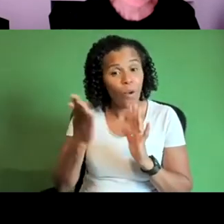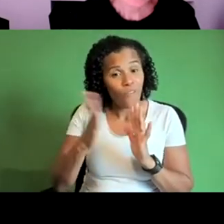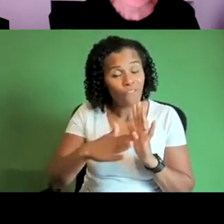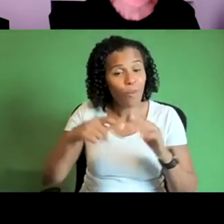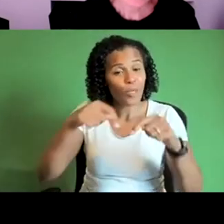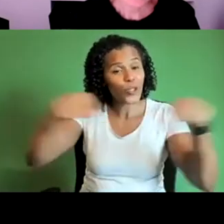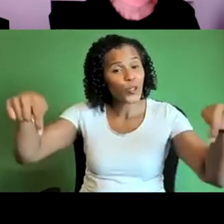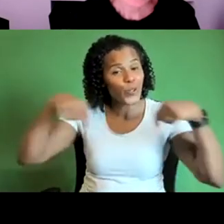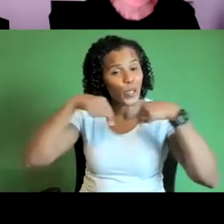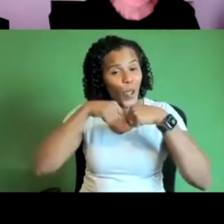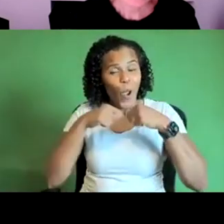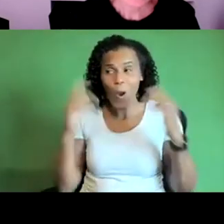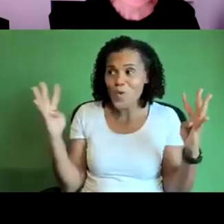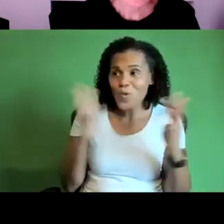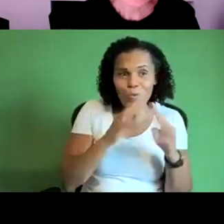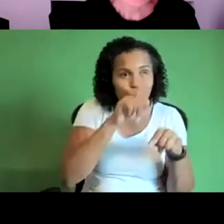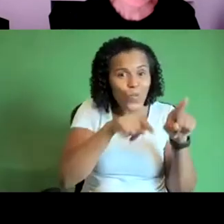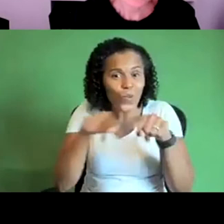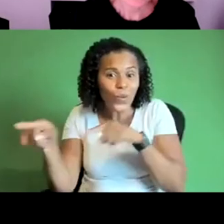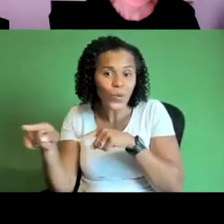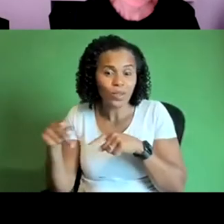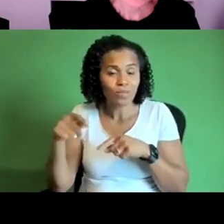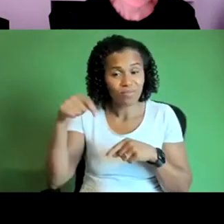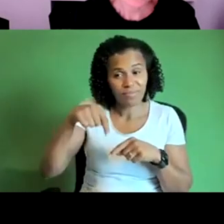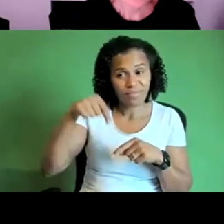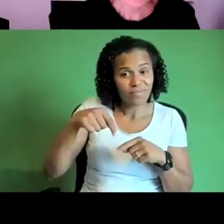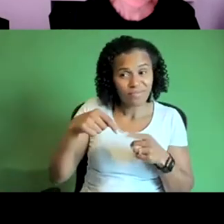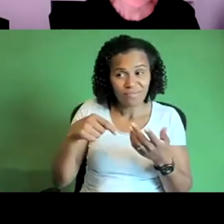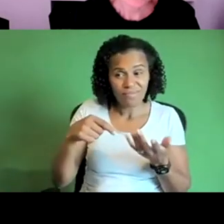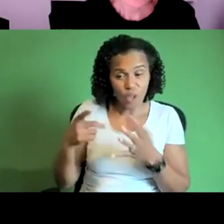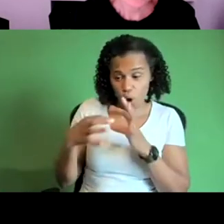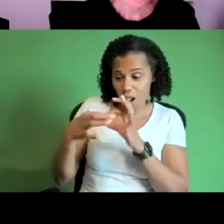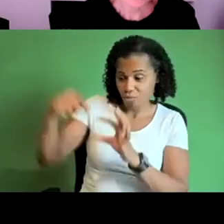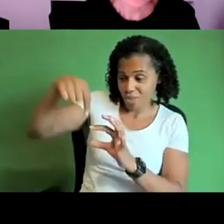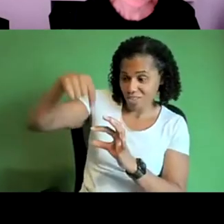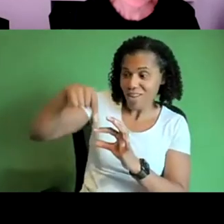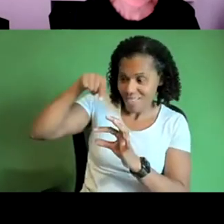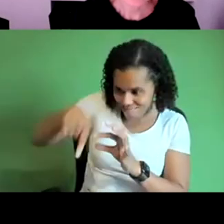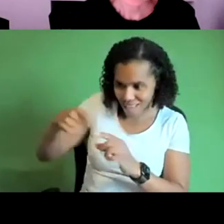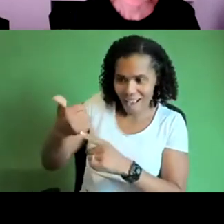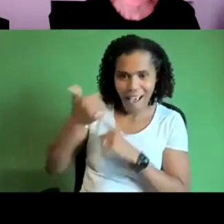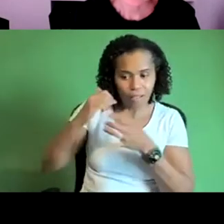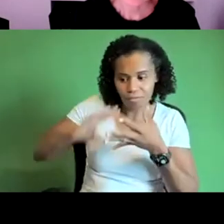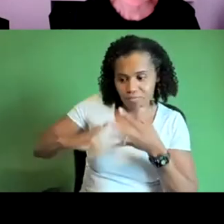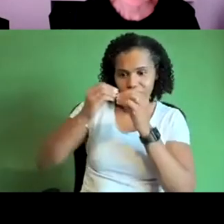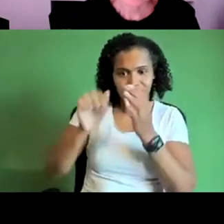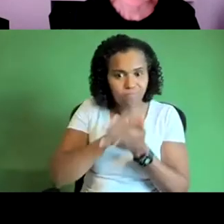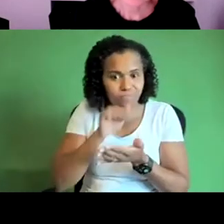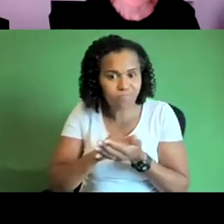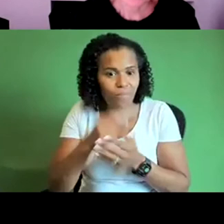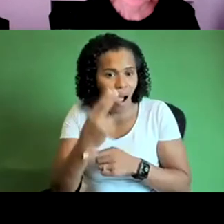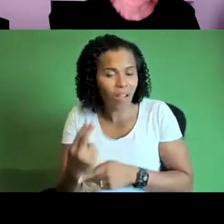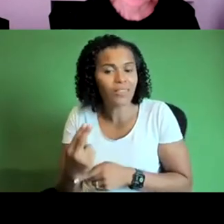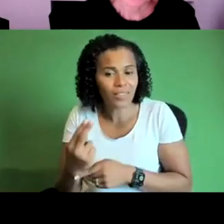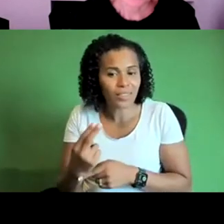time that the art kind of exists within that process of collaboration and the term sort